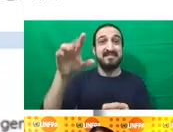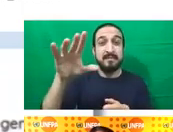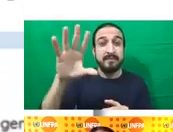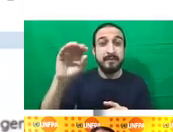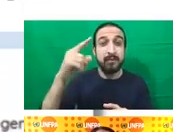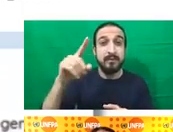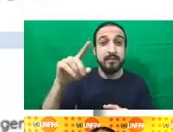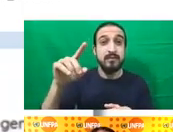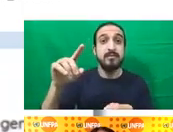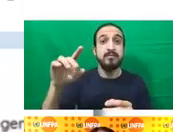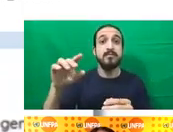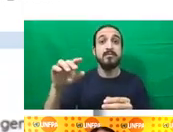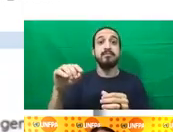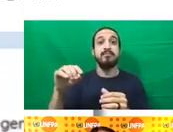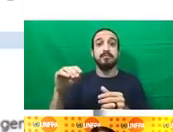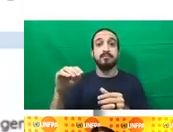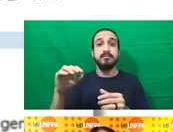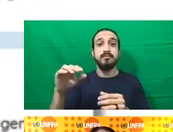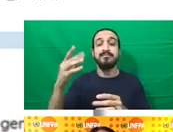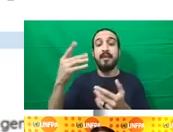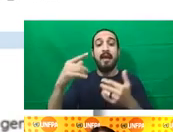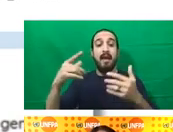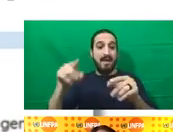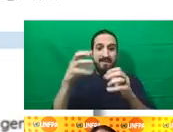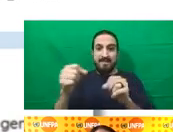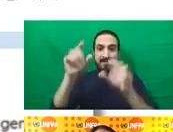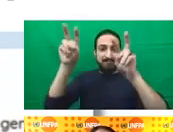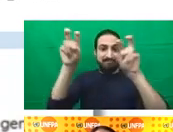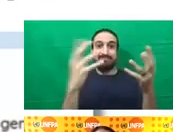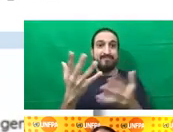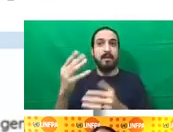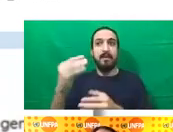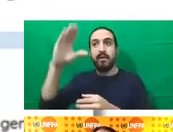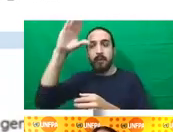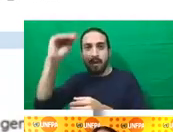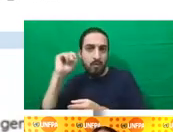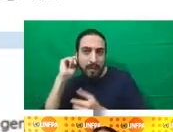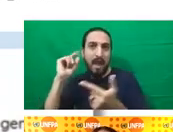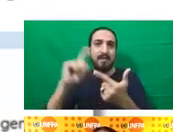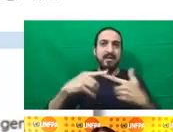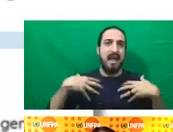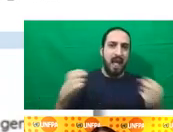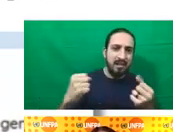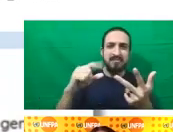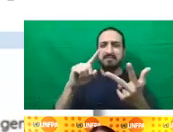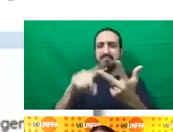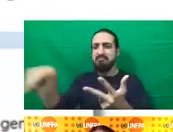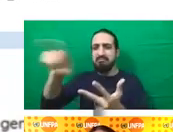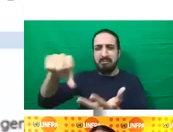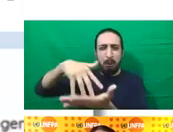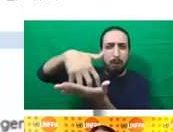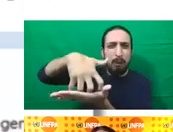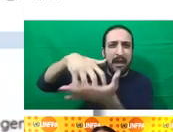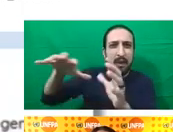rights, what consideration for vulnerable group was done, and what we found interestingly, I'm just going to highlight a couple of